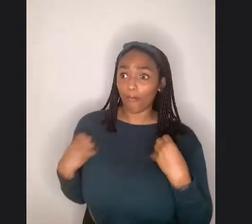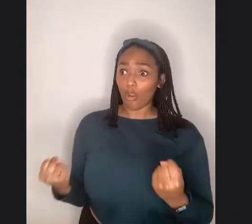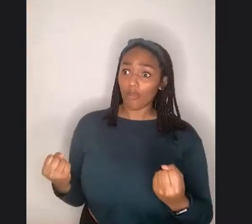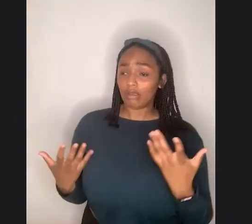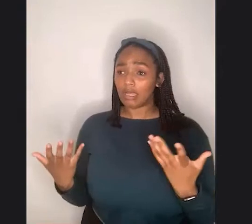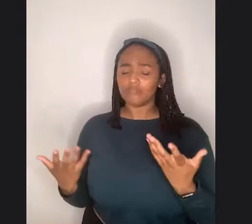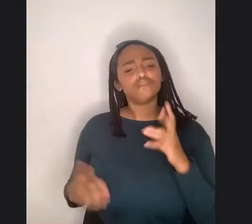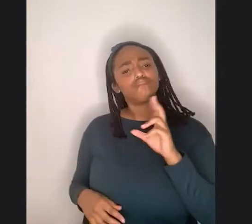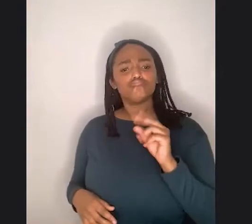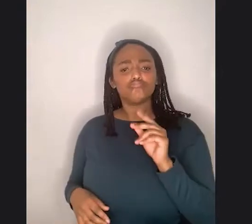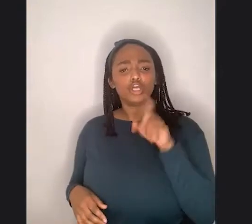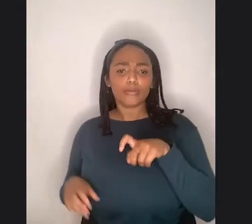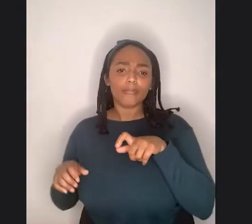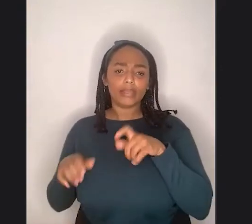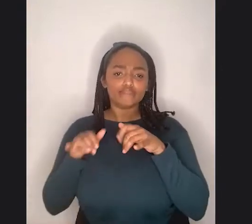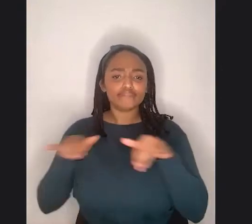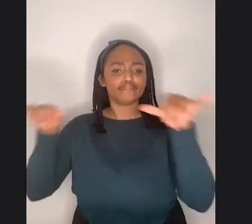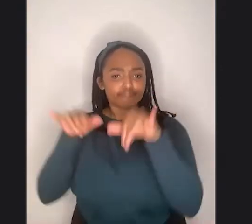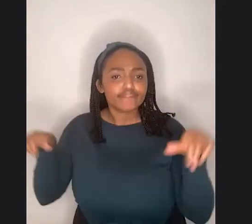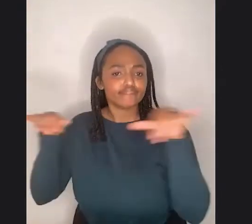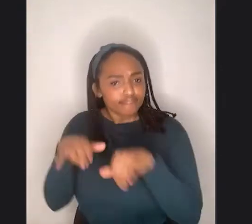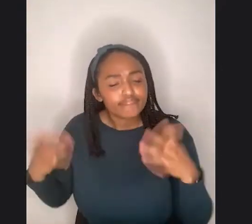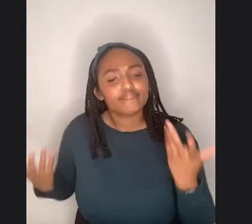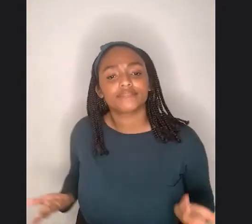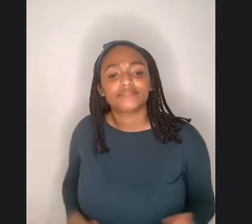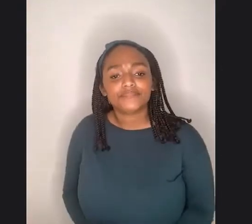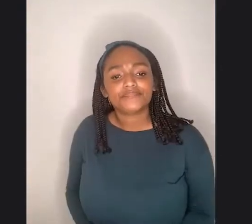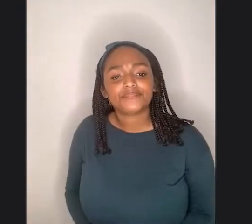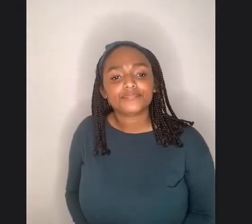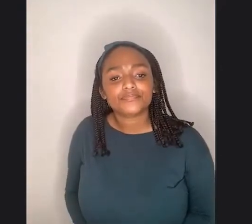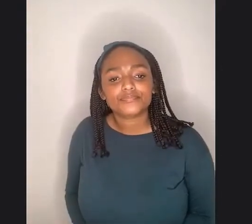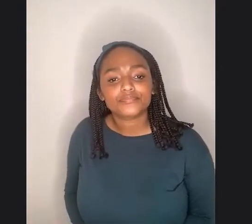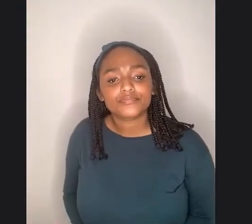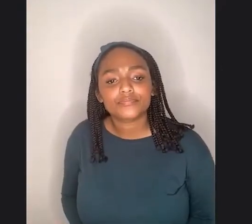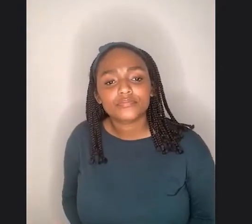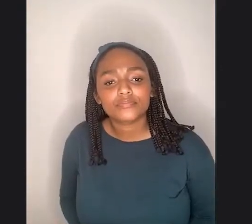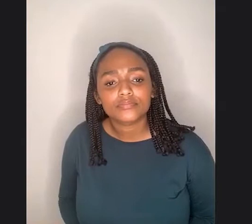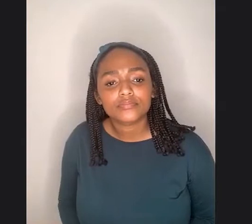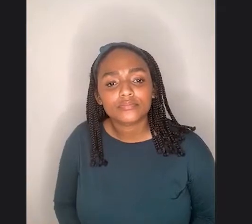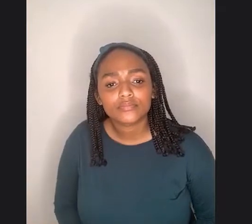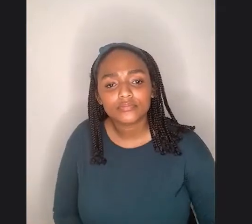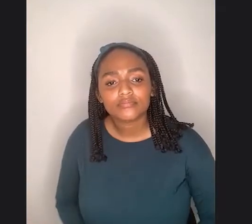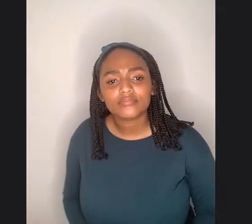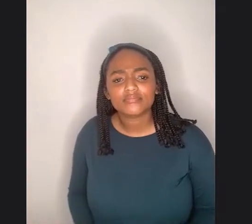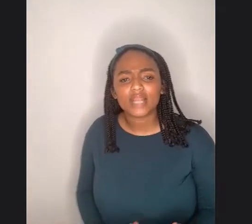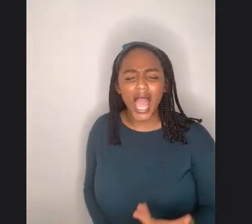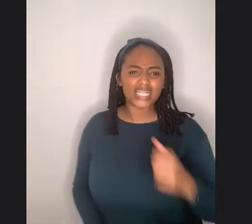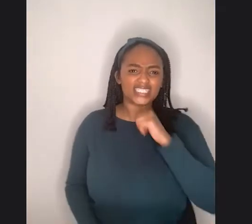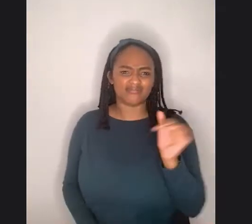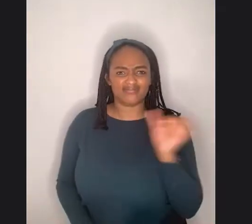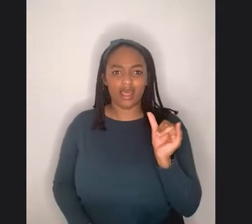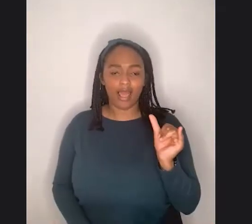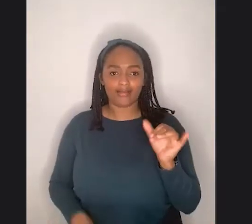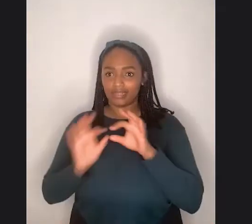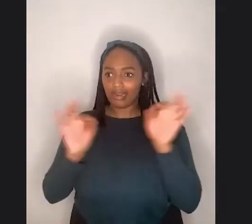does. And that, you know, it's, you know, it's not like I'm dashing into a house to a burning house to save a group of children. Like it,